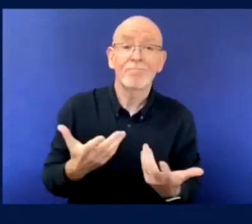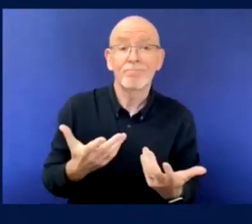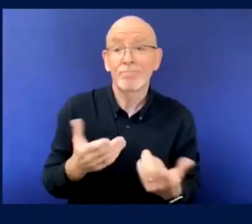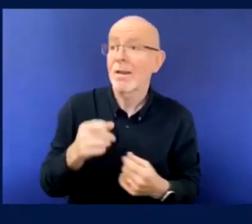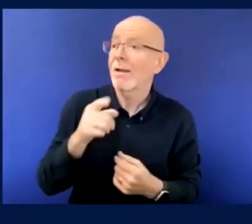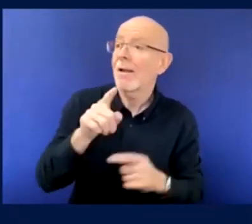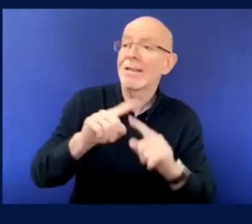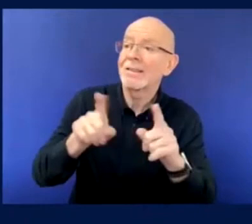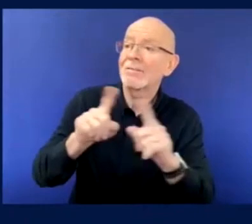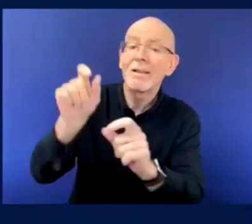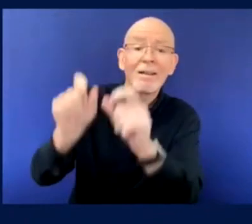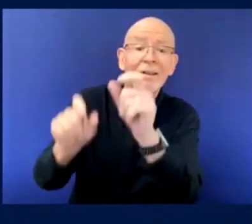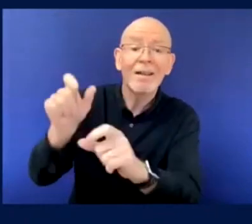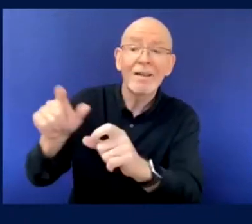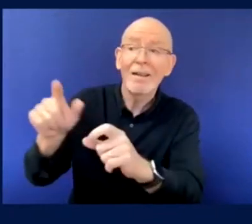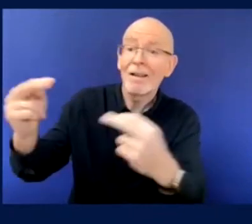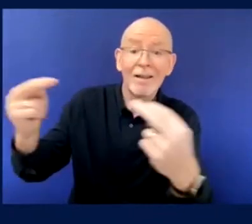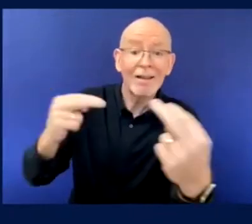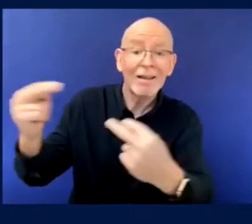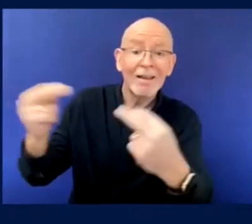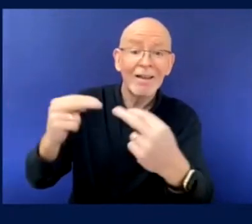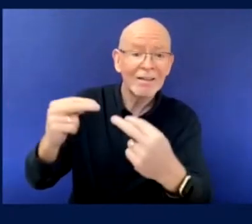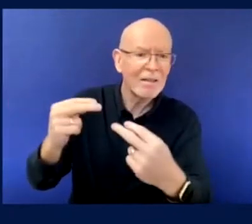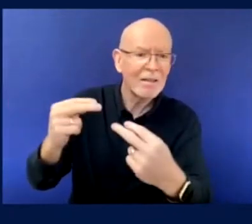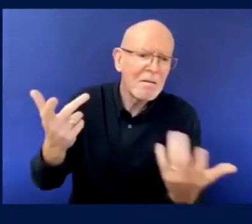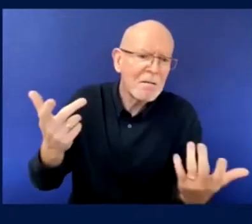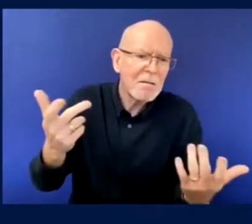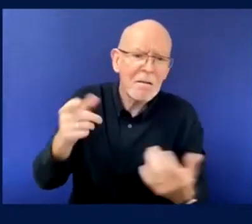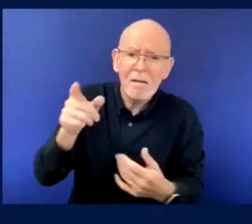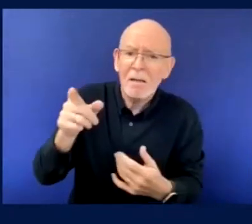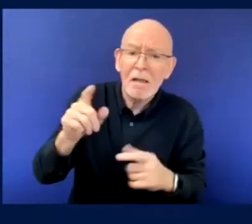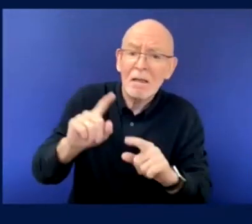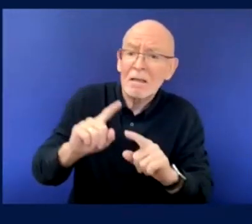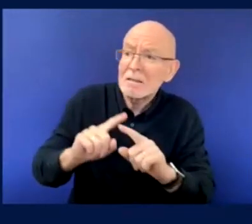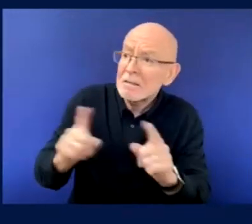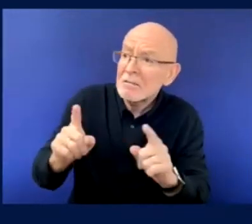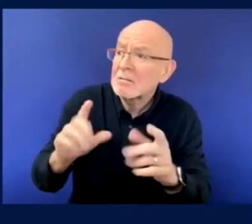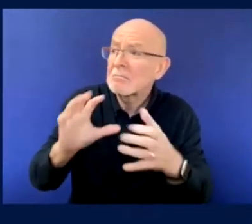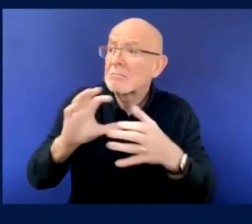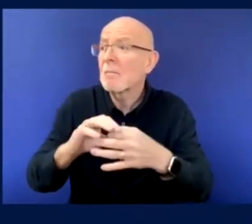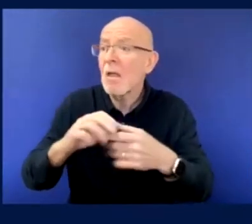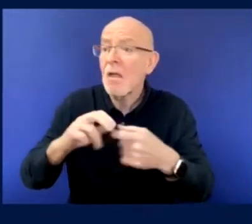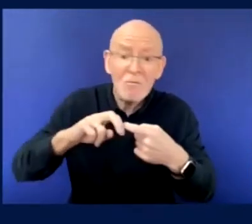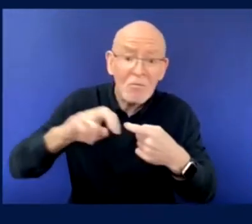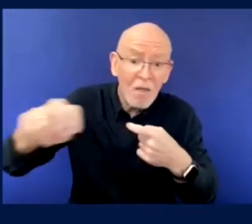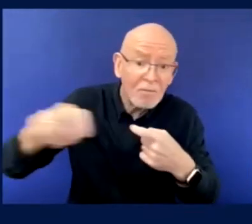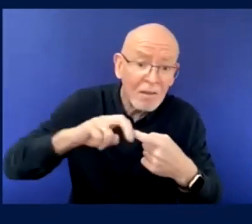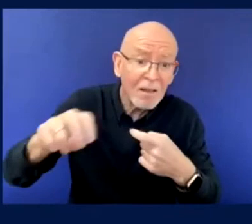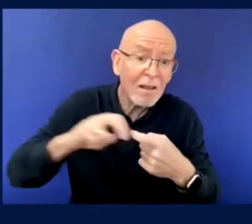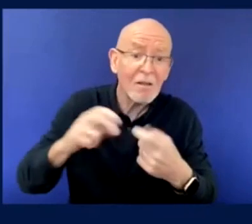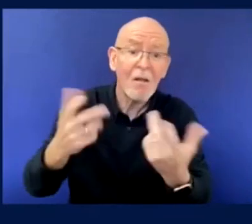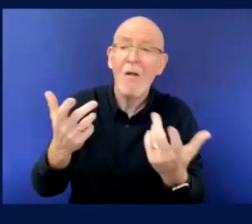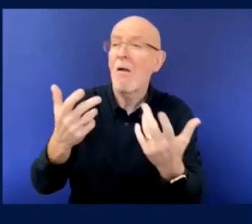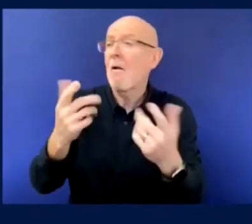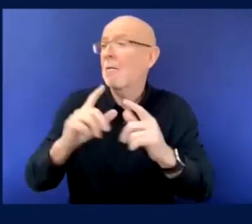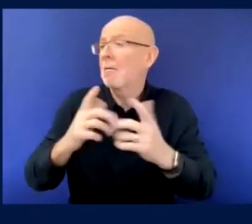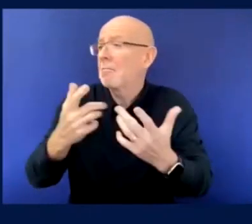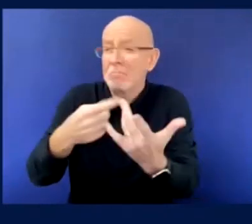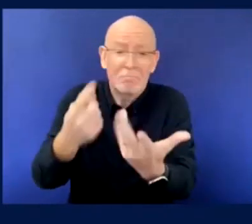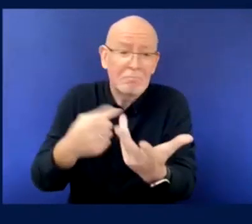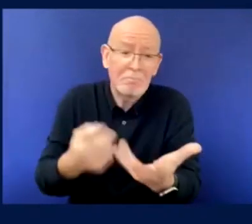speaking from Liverpool Football Club, all of our wheelchair users are exactly the same, excuse me, they're passionate